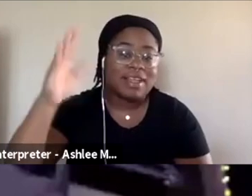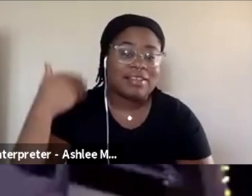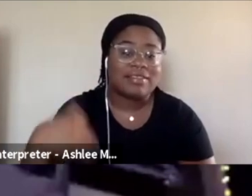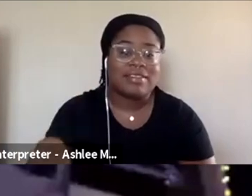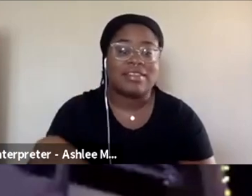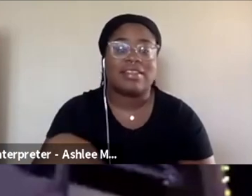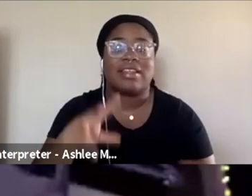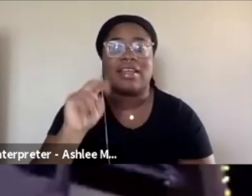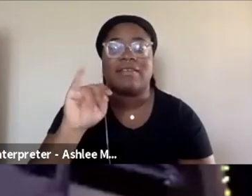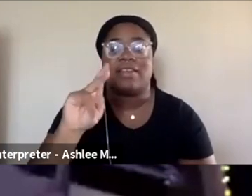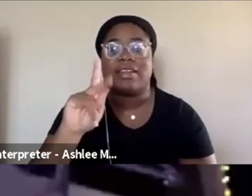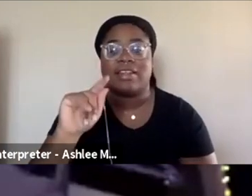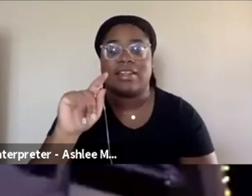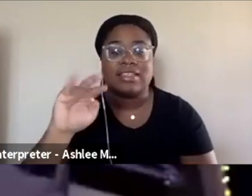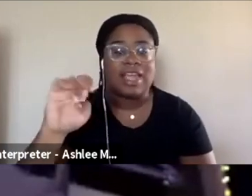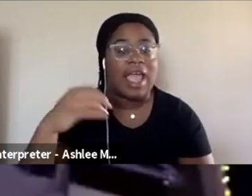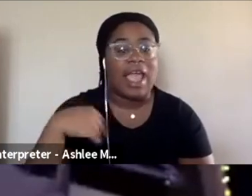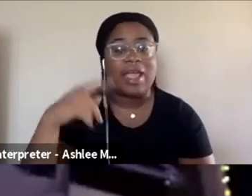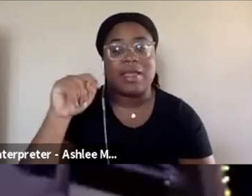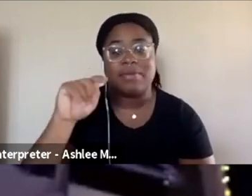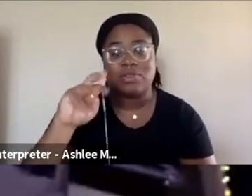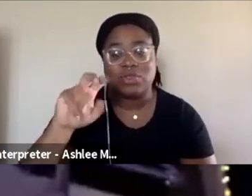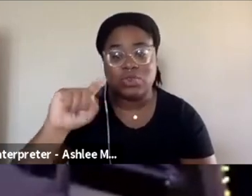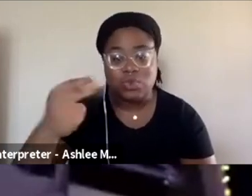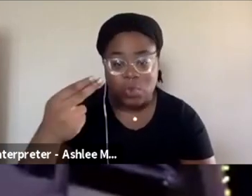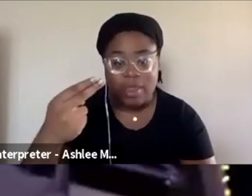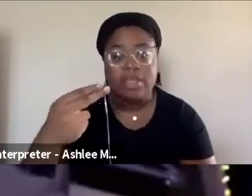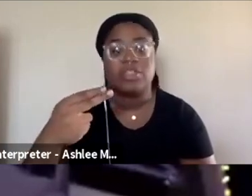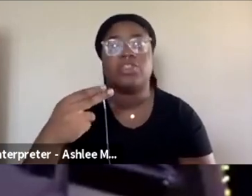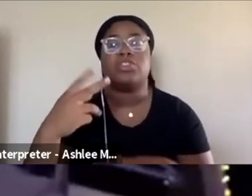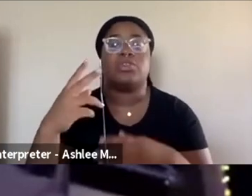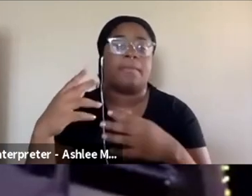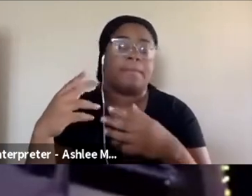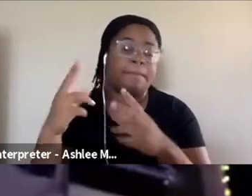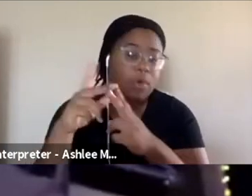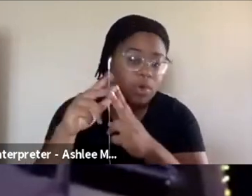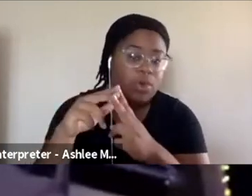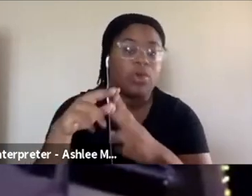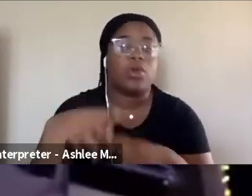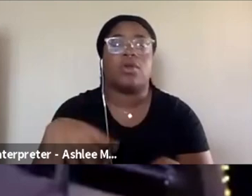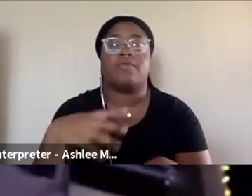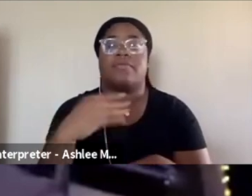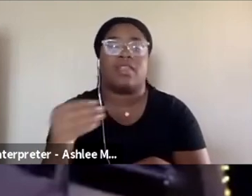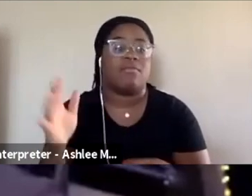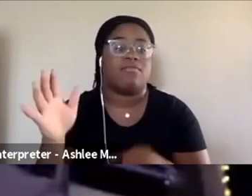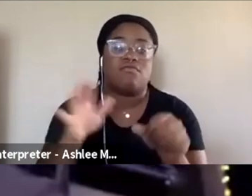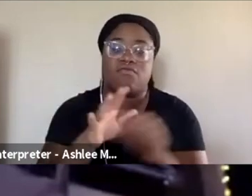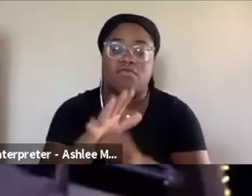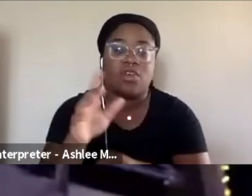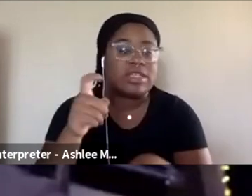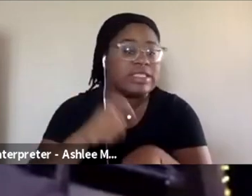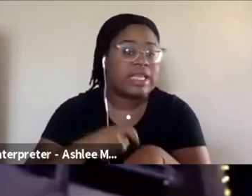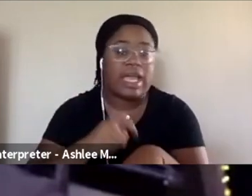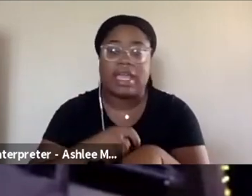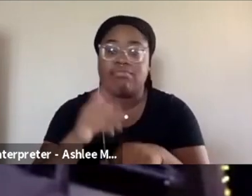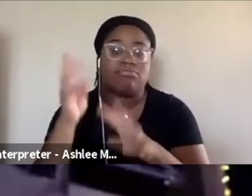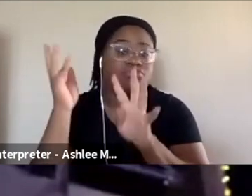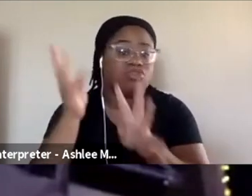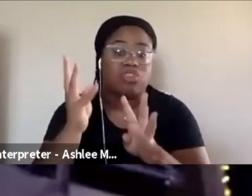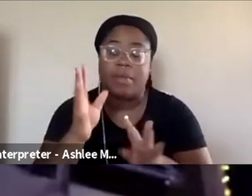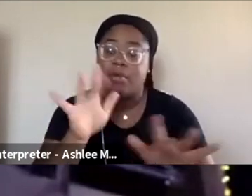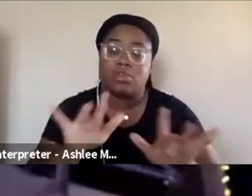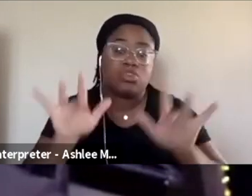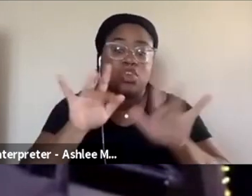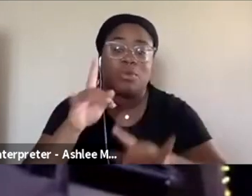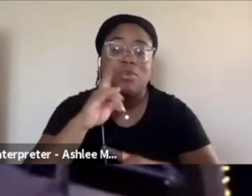AKA Nicotine. I'm a Twitch partner and ambassador on the platform. Um, I full-time streamer. I've streaming full-time on Twitch for